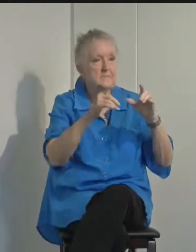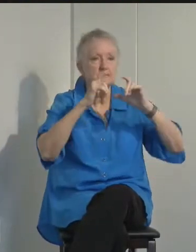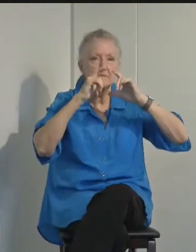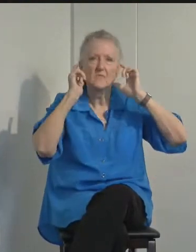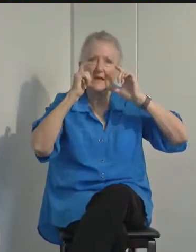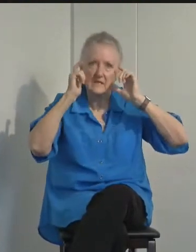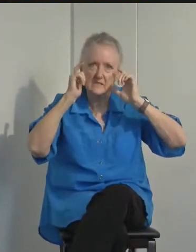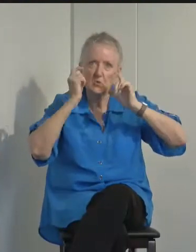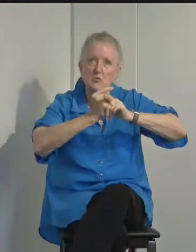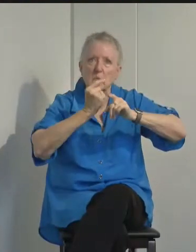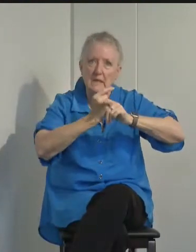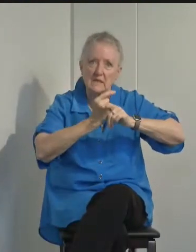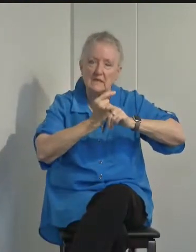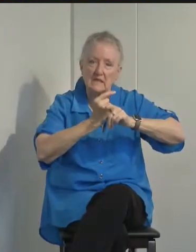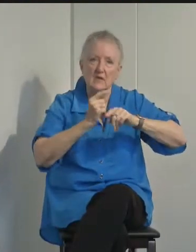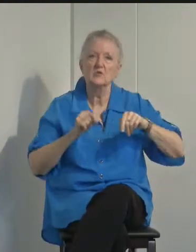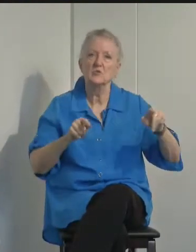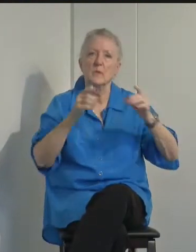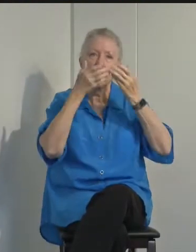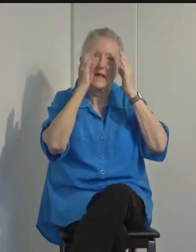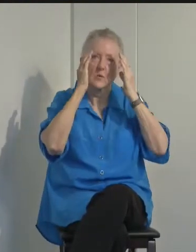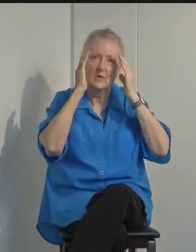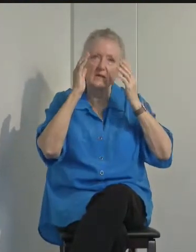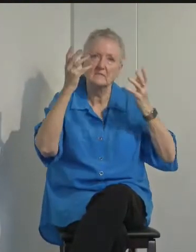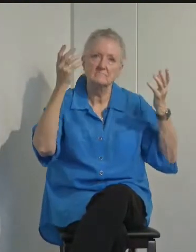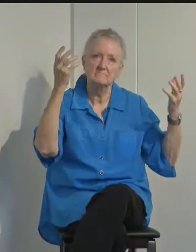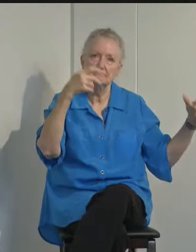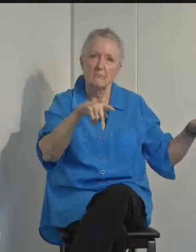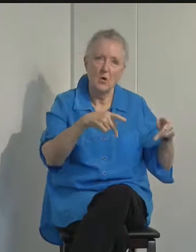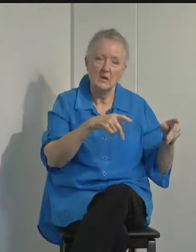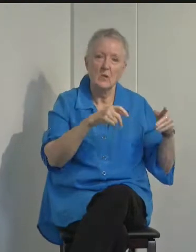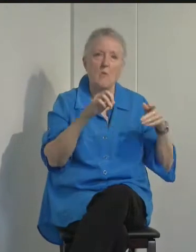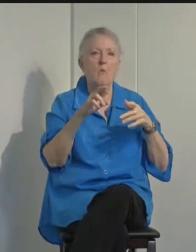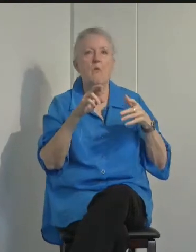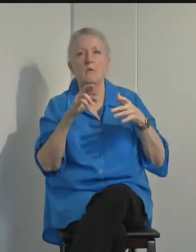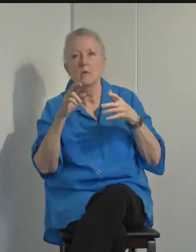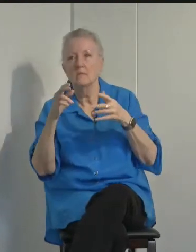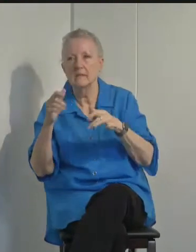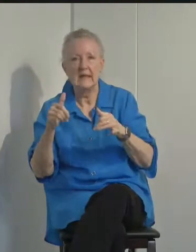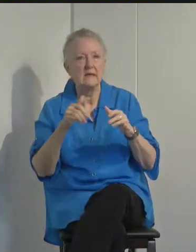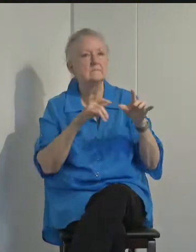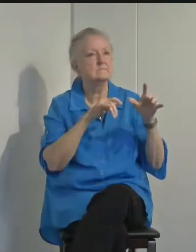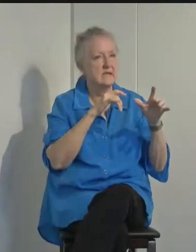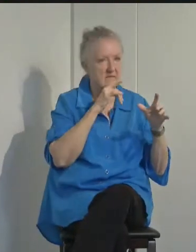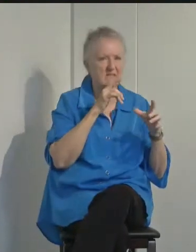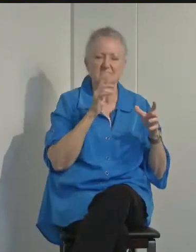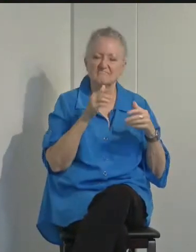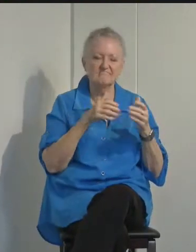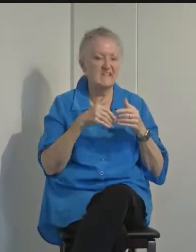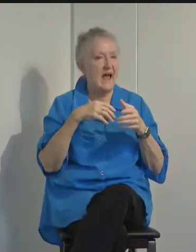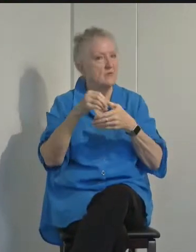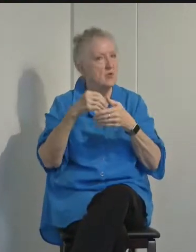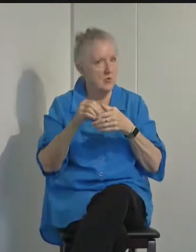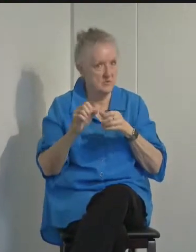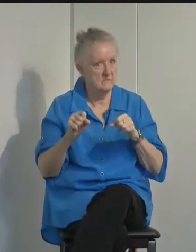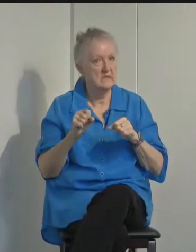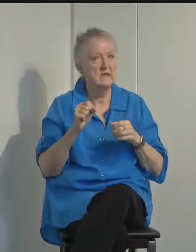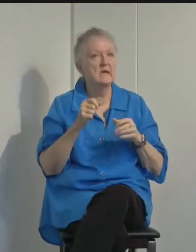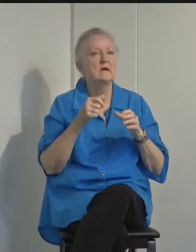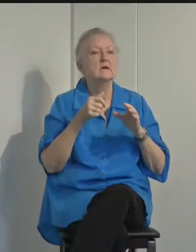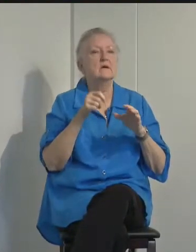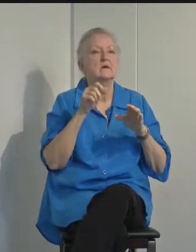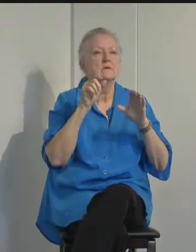covering correctly during Halloween festivities, even while outdoors. Trick-or-treaters must